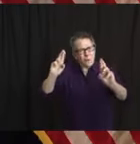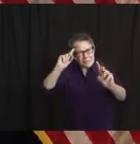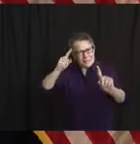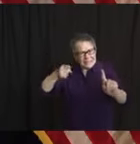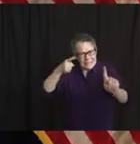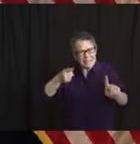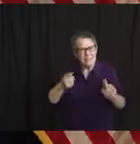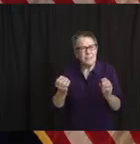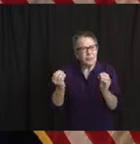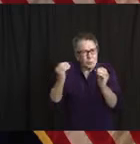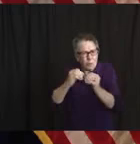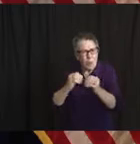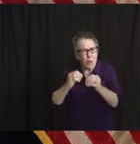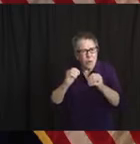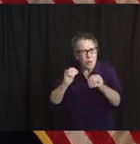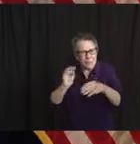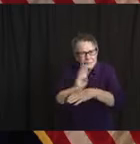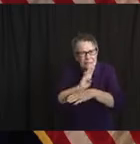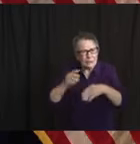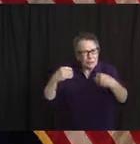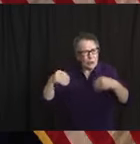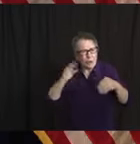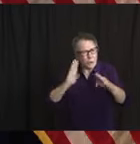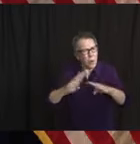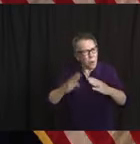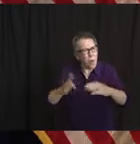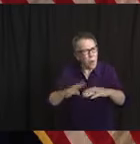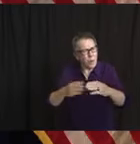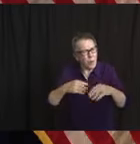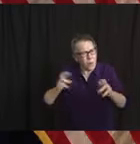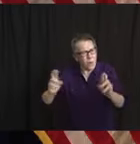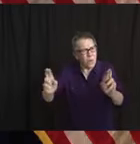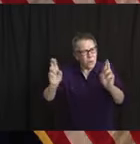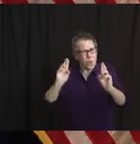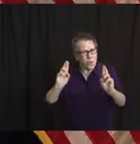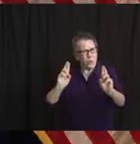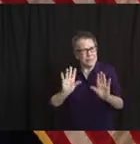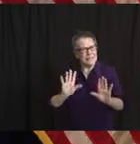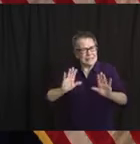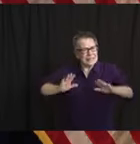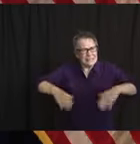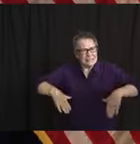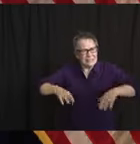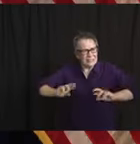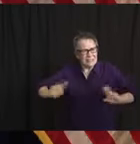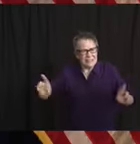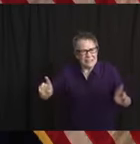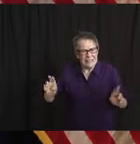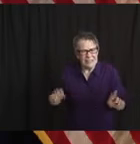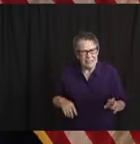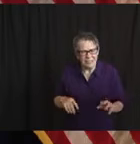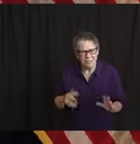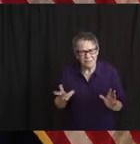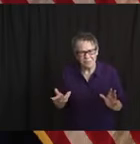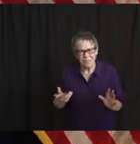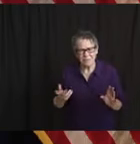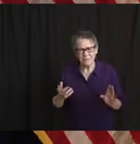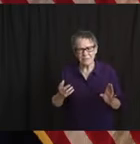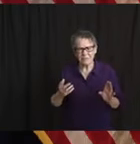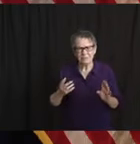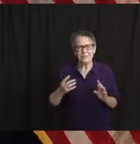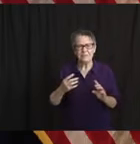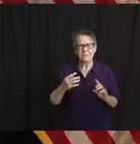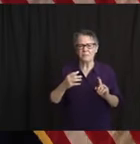There was never a curfew. The word curfew I used inappropriately in answering a question about two and a half months ago. There's never been a